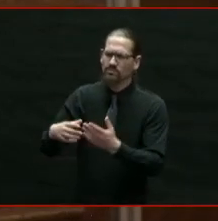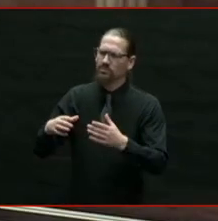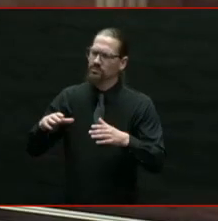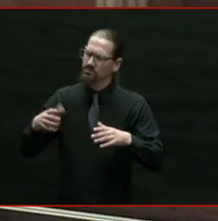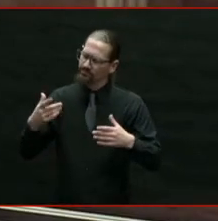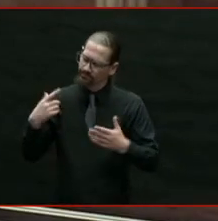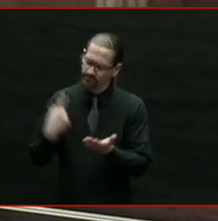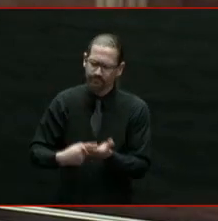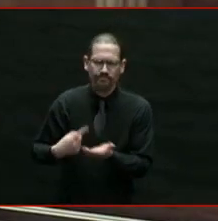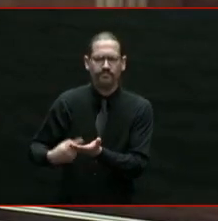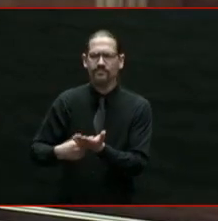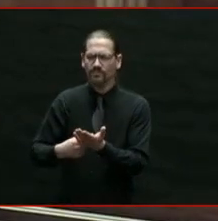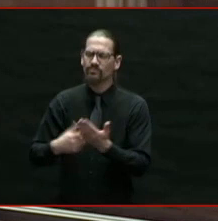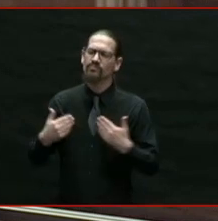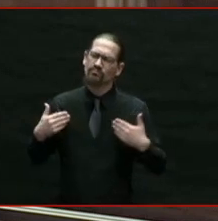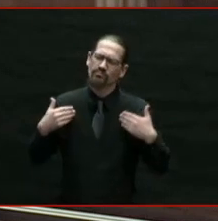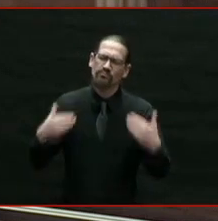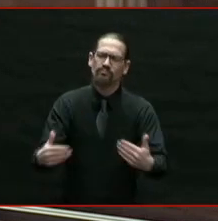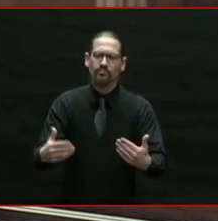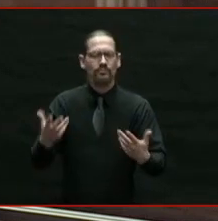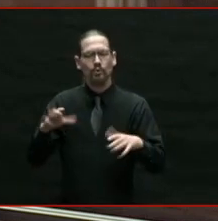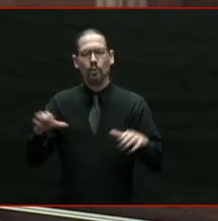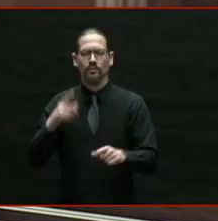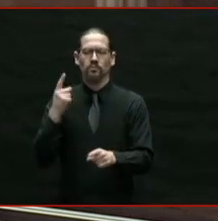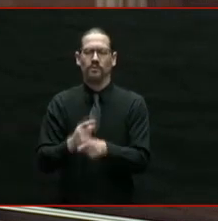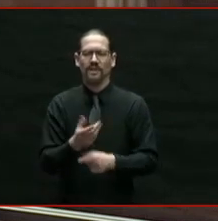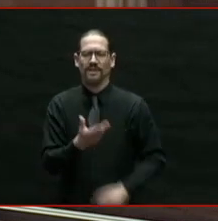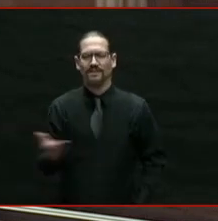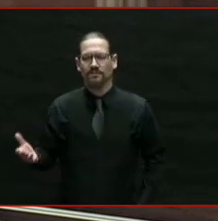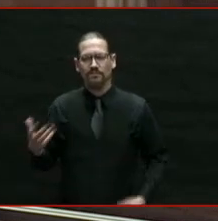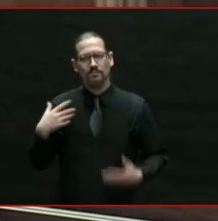Island, these young people, a shot at the American dream.